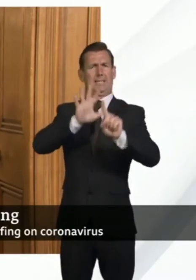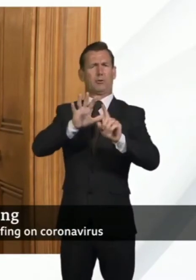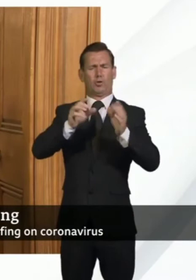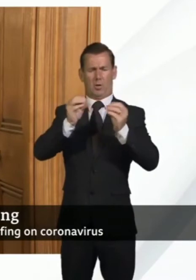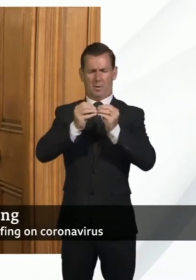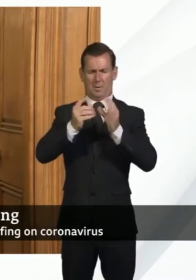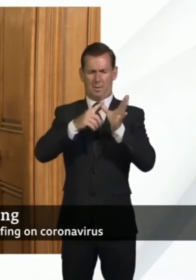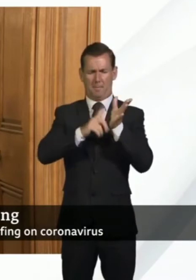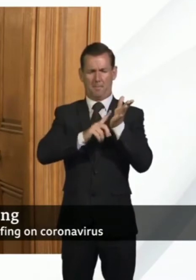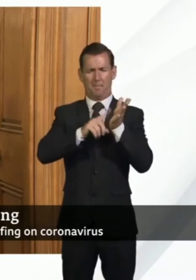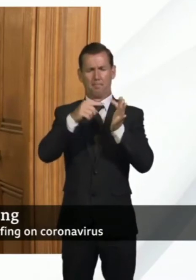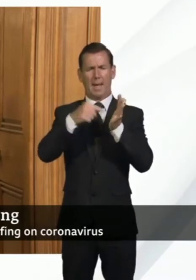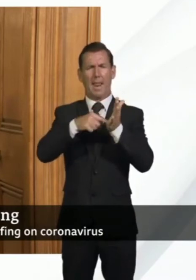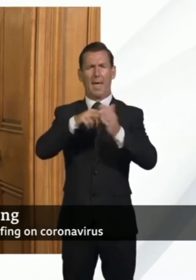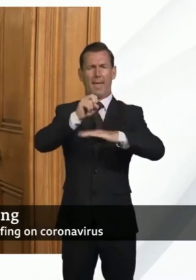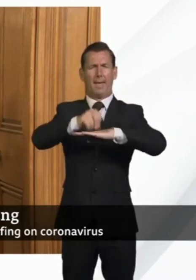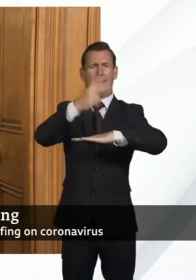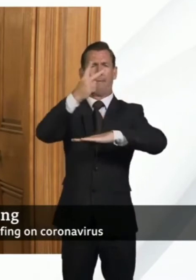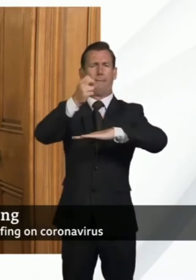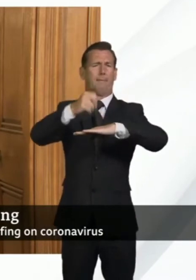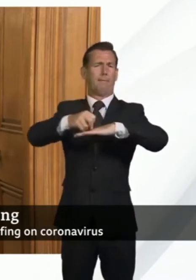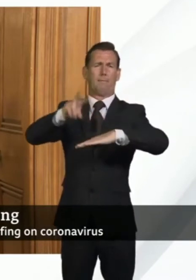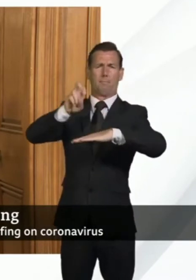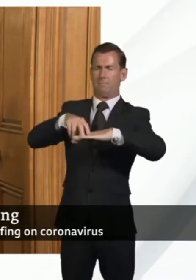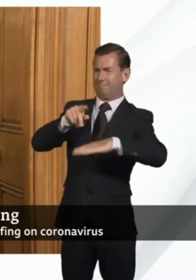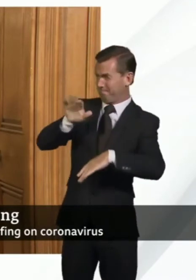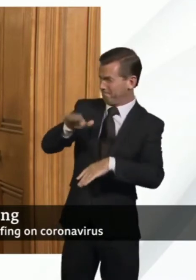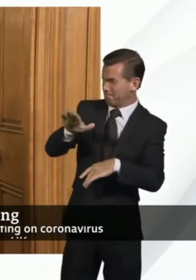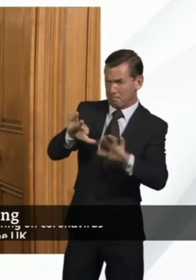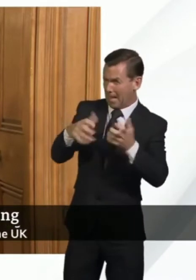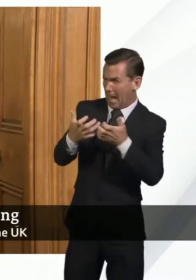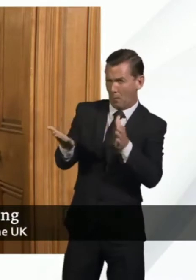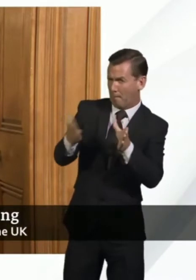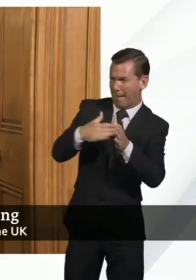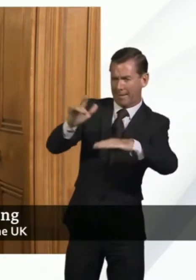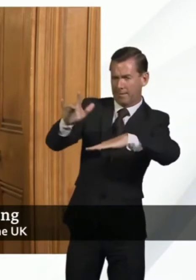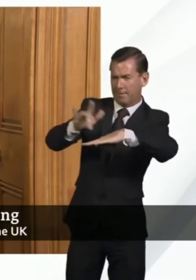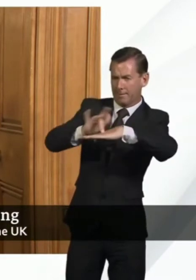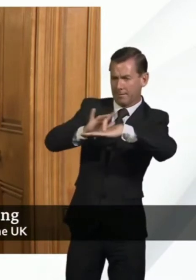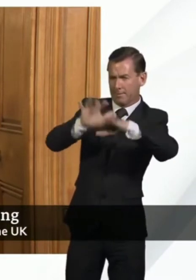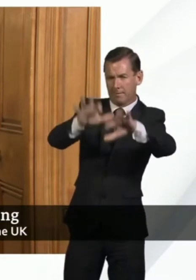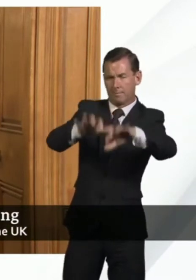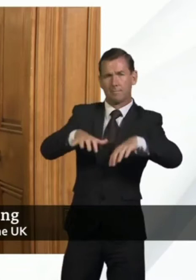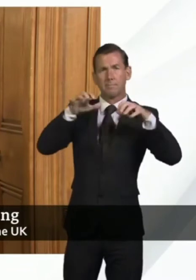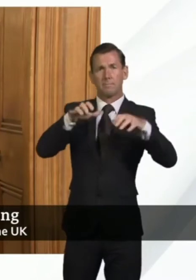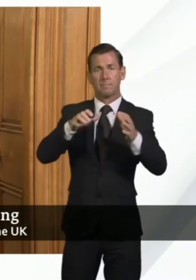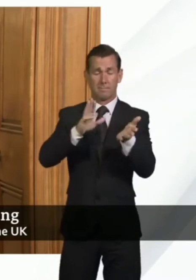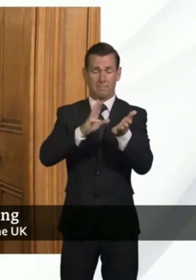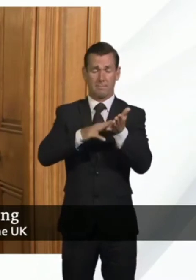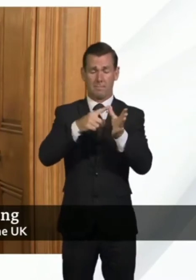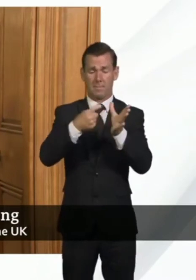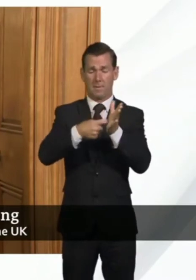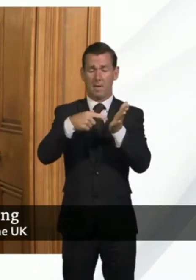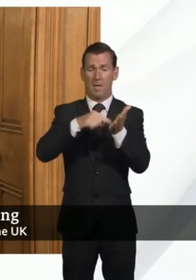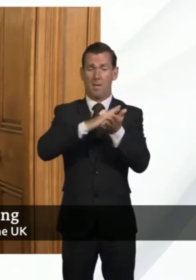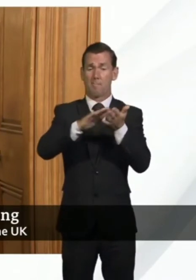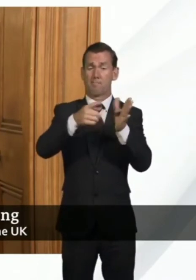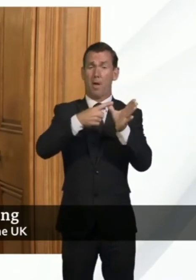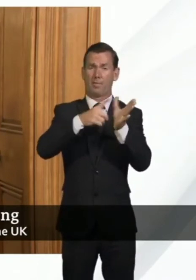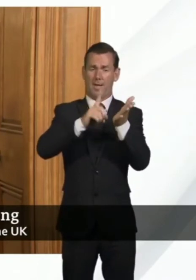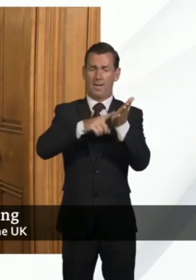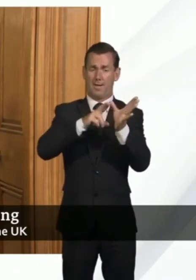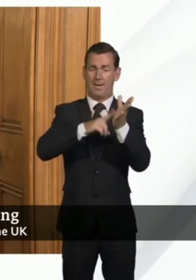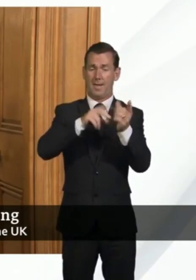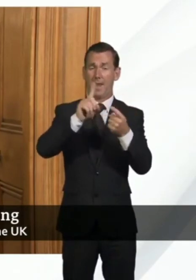for how we start to get our art scene back up and running. And Martha Lane Fox, well-known as founder of LastMinute